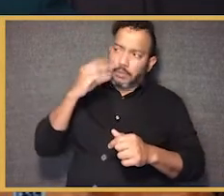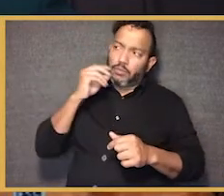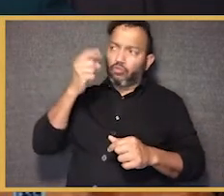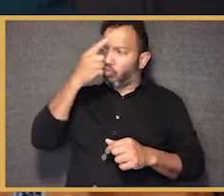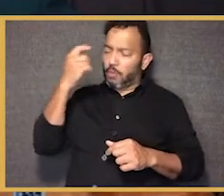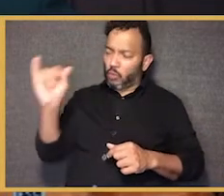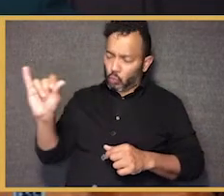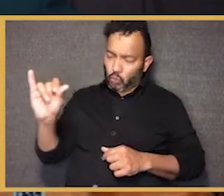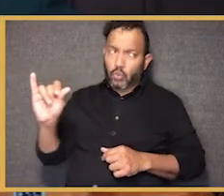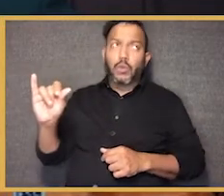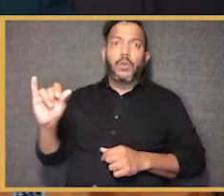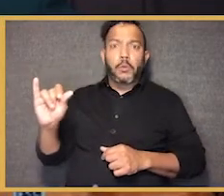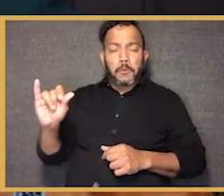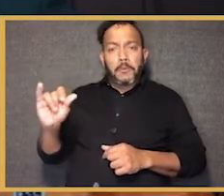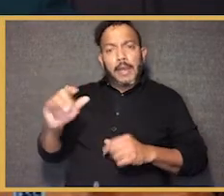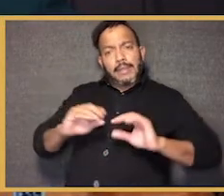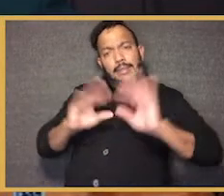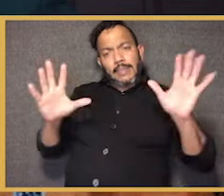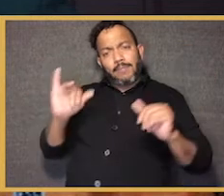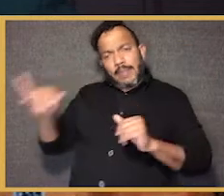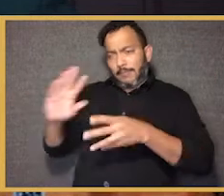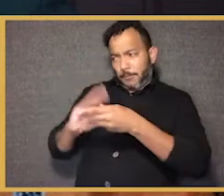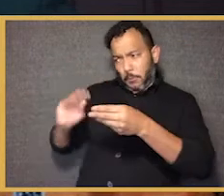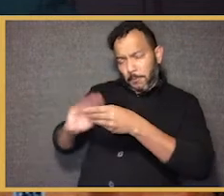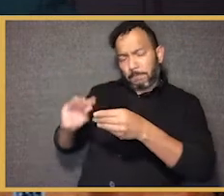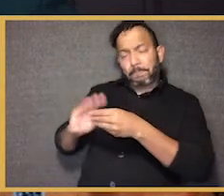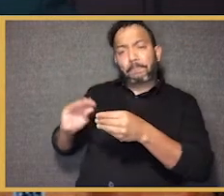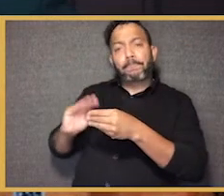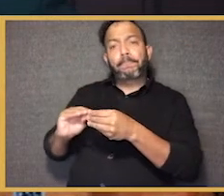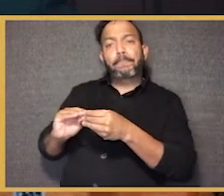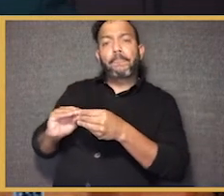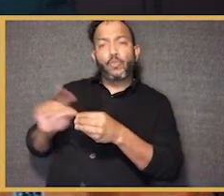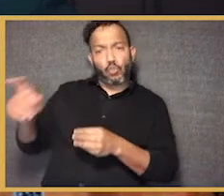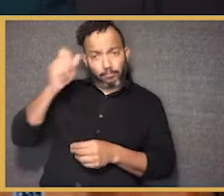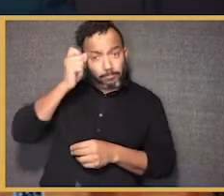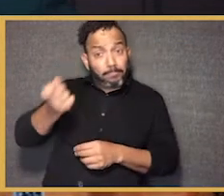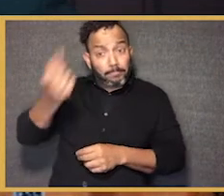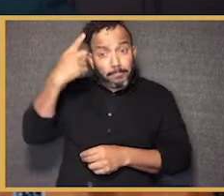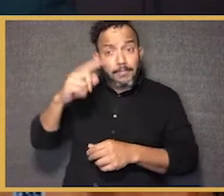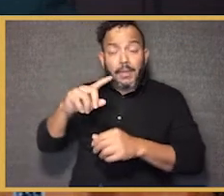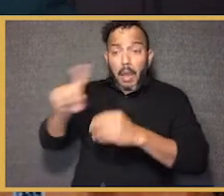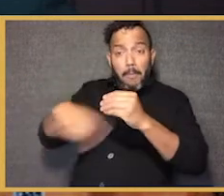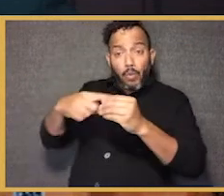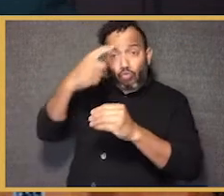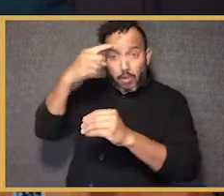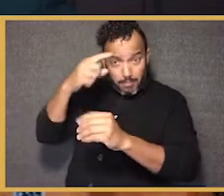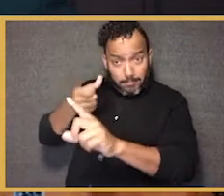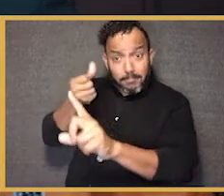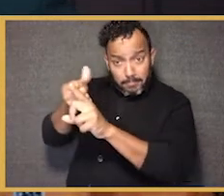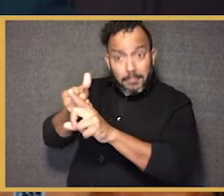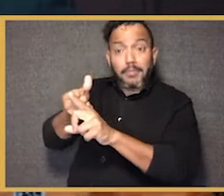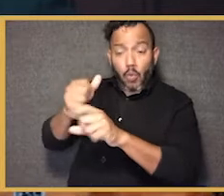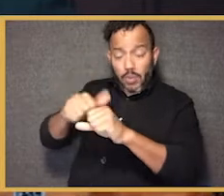experiences. And so it's clear that from that story that you deeply understand the